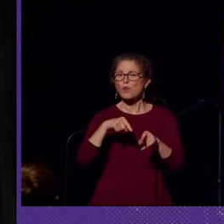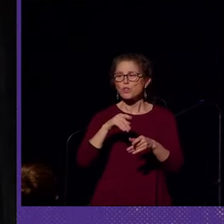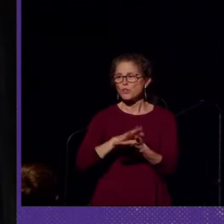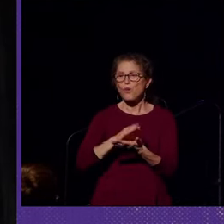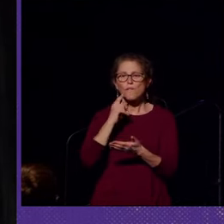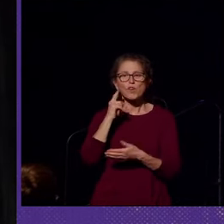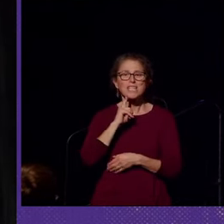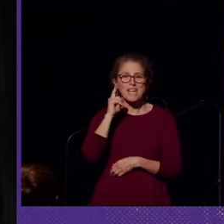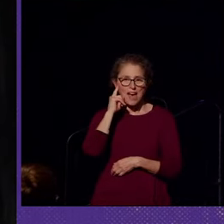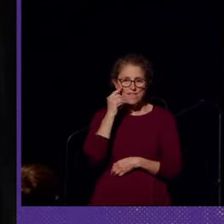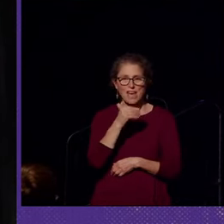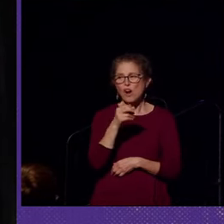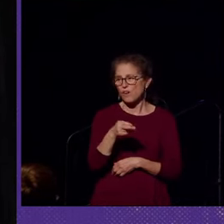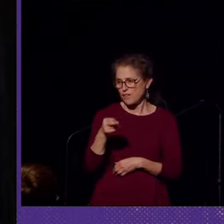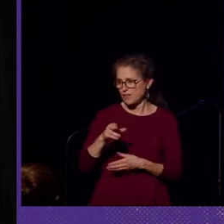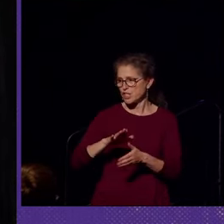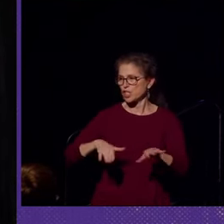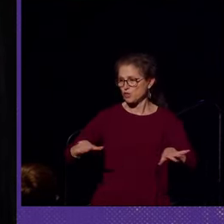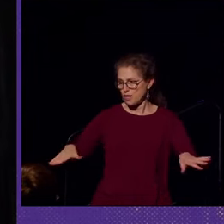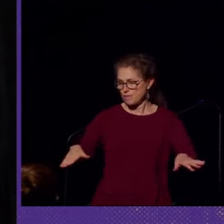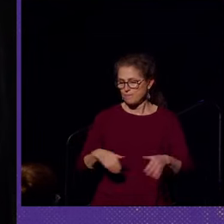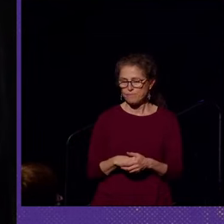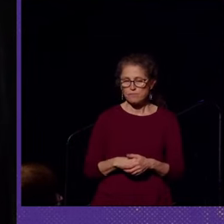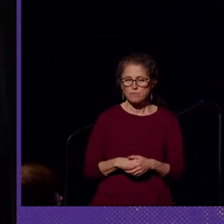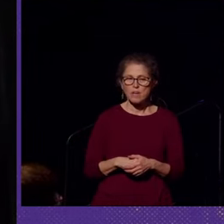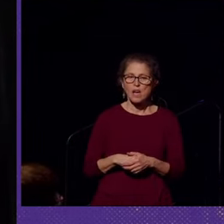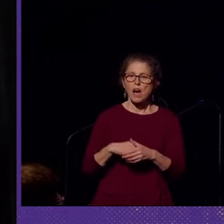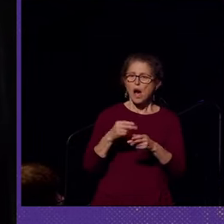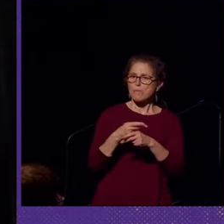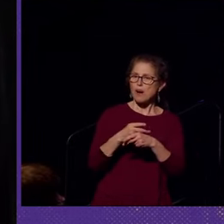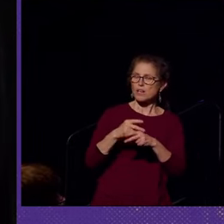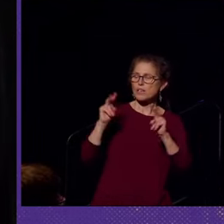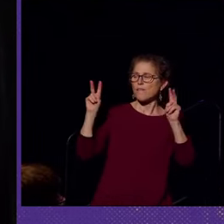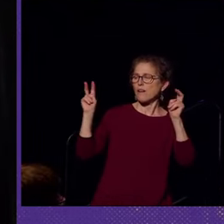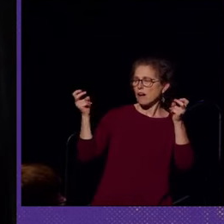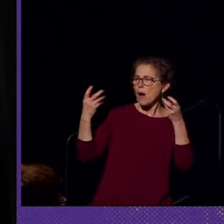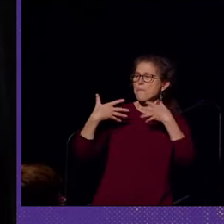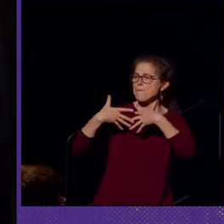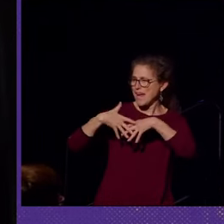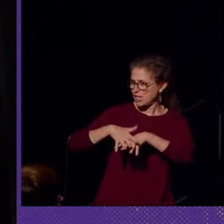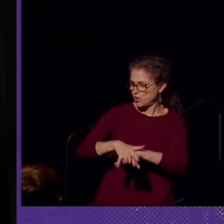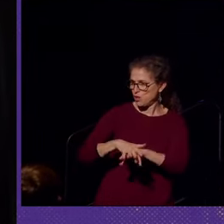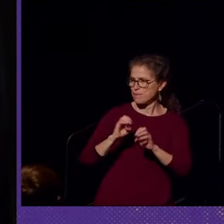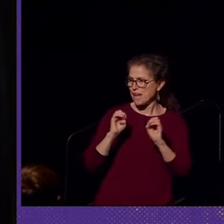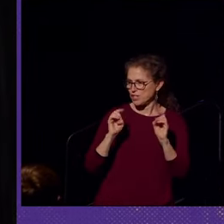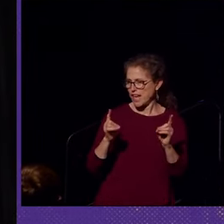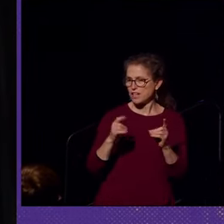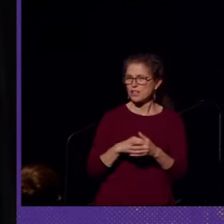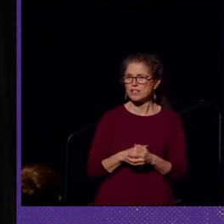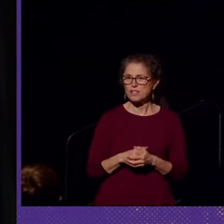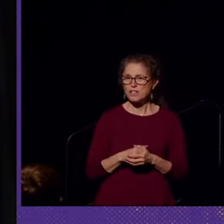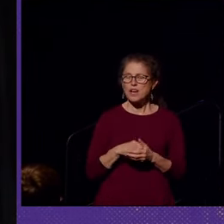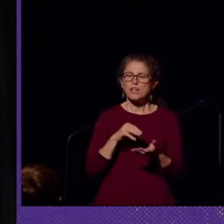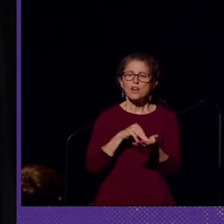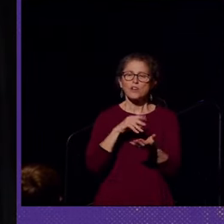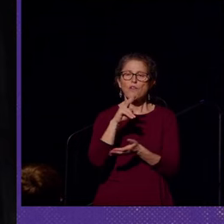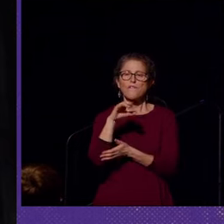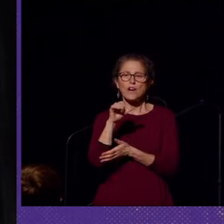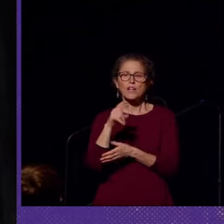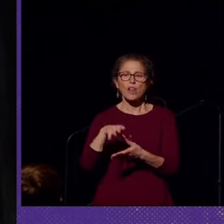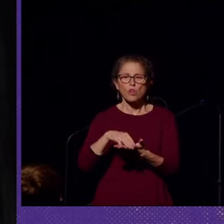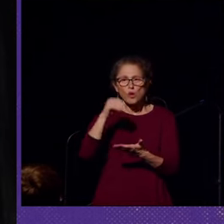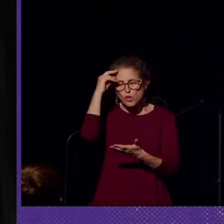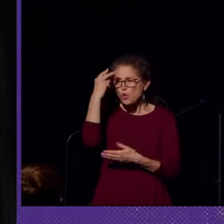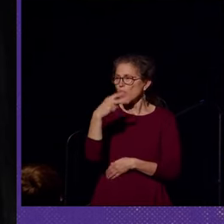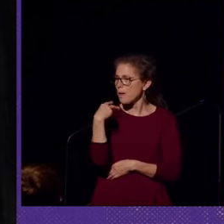deaf and hard of hearing children. A product of, quote, mainstreamed education, Dr. Verde learned to